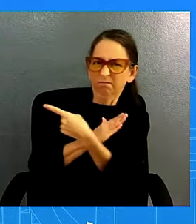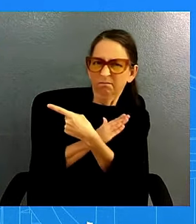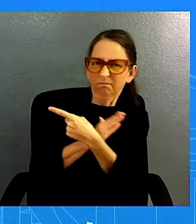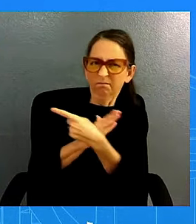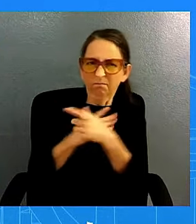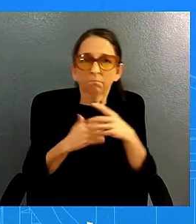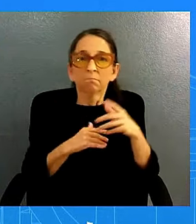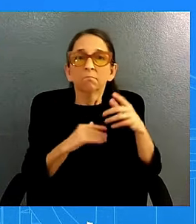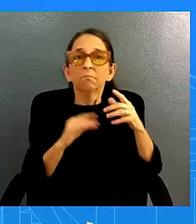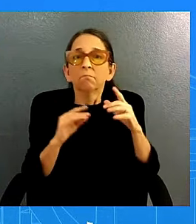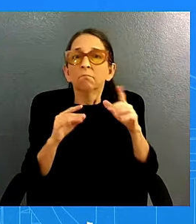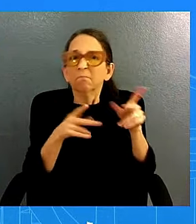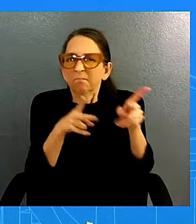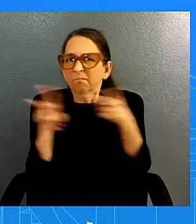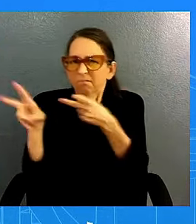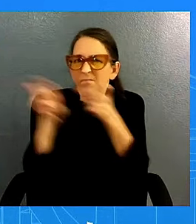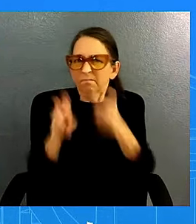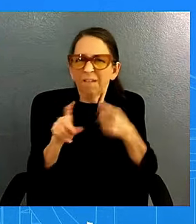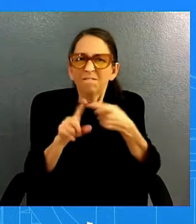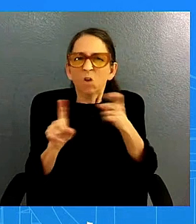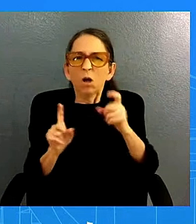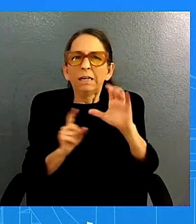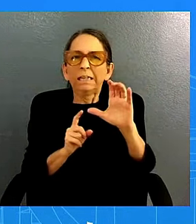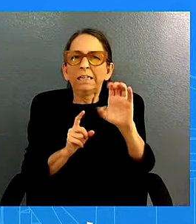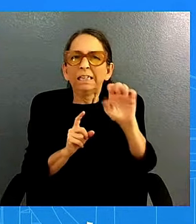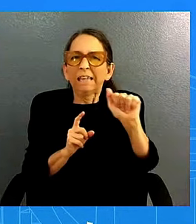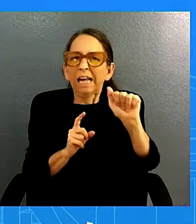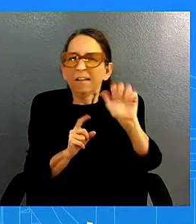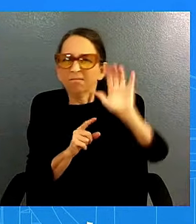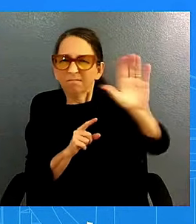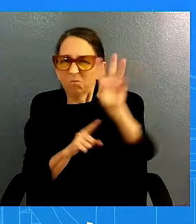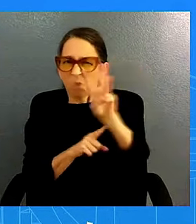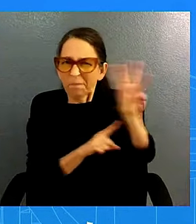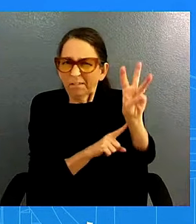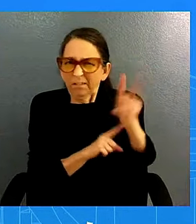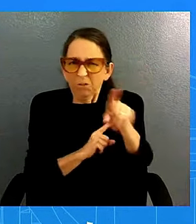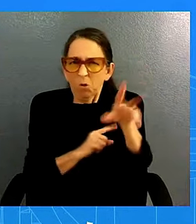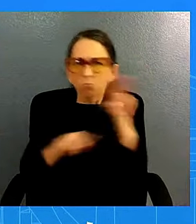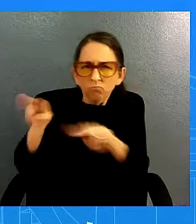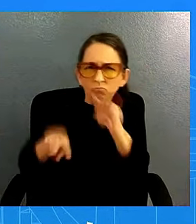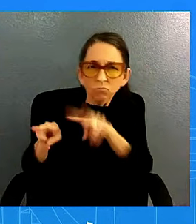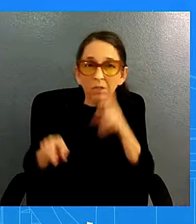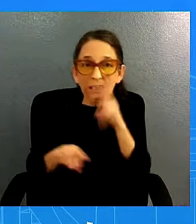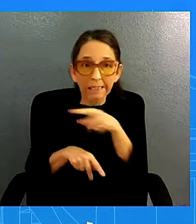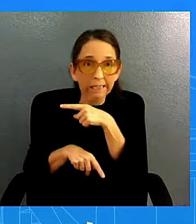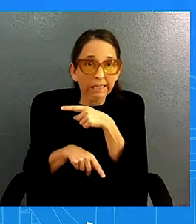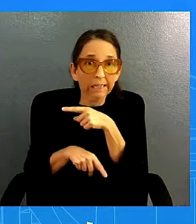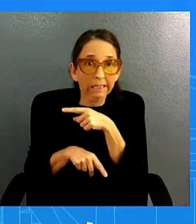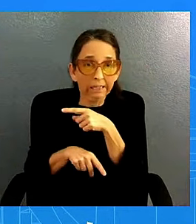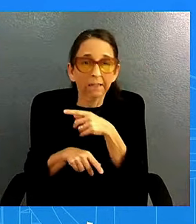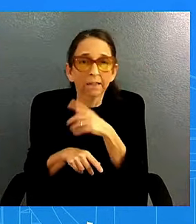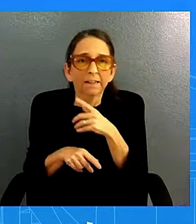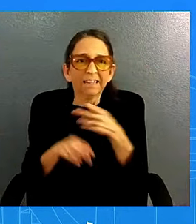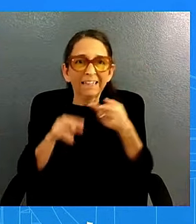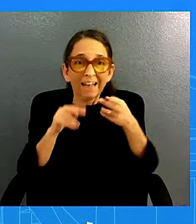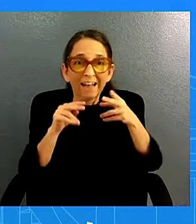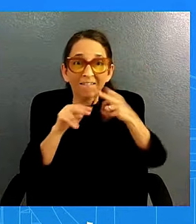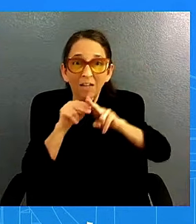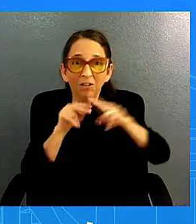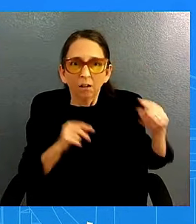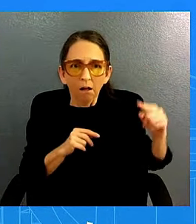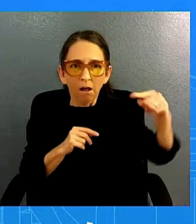uh website what this shows is uh in fact uh inflation uh over uh the period where it uh went up and